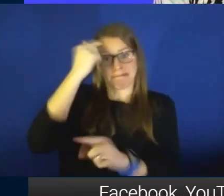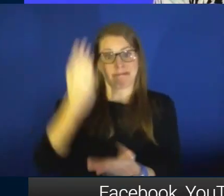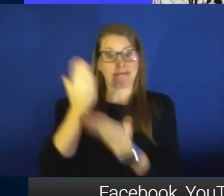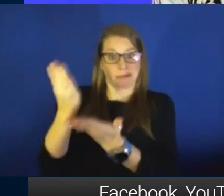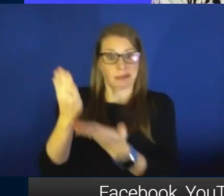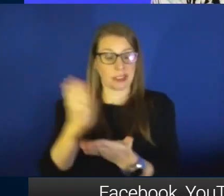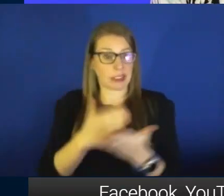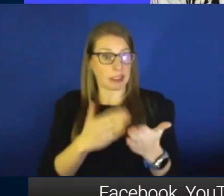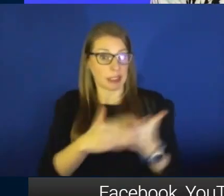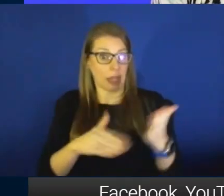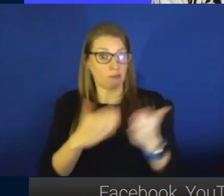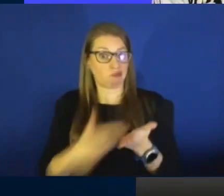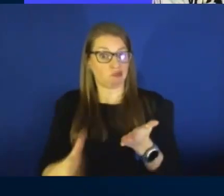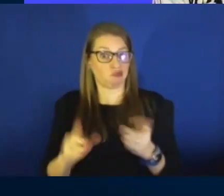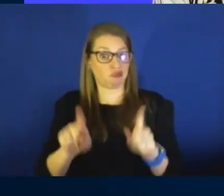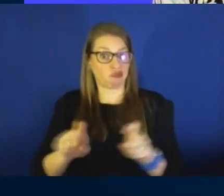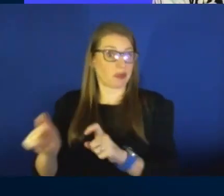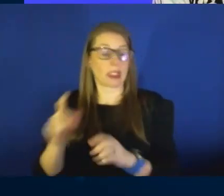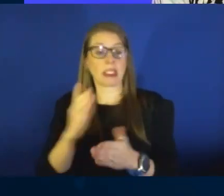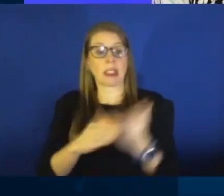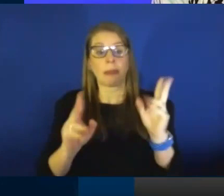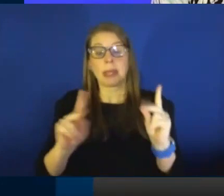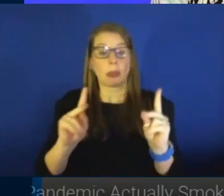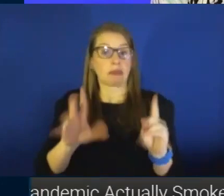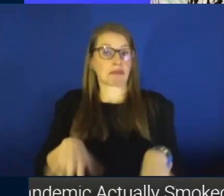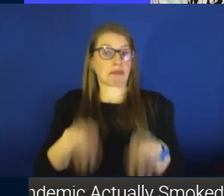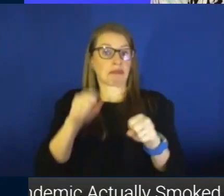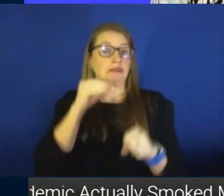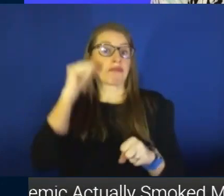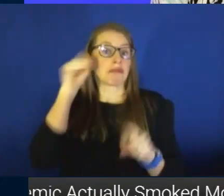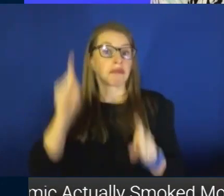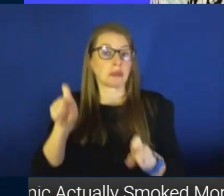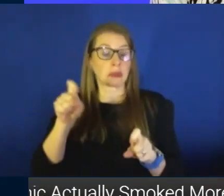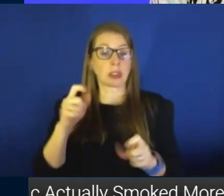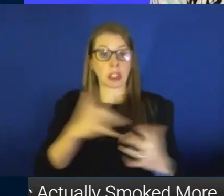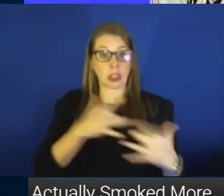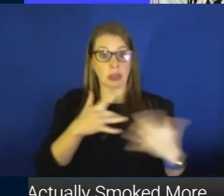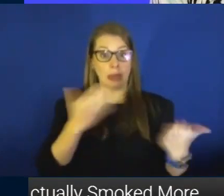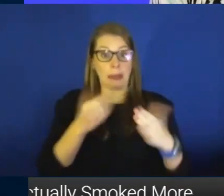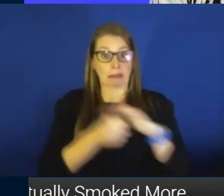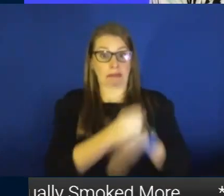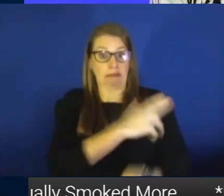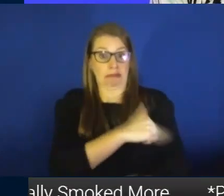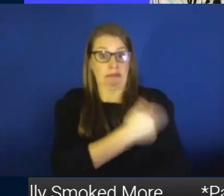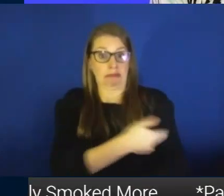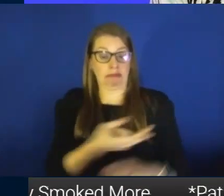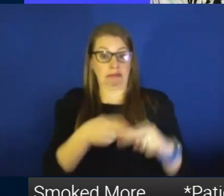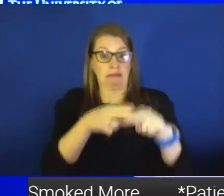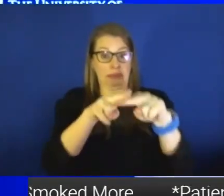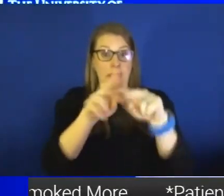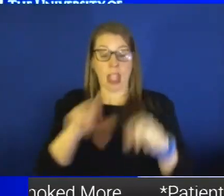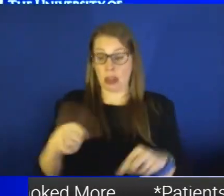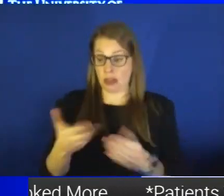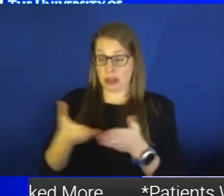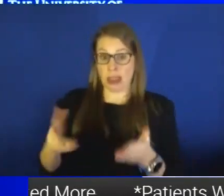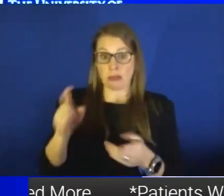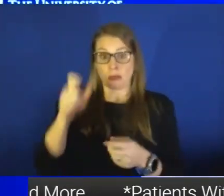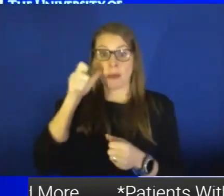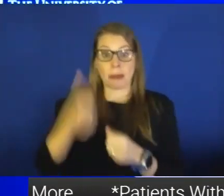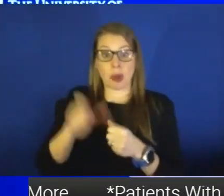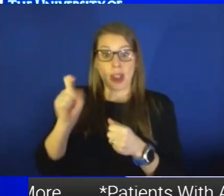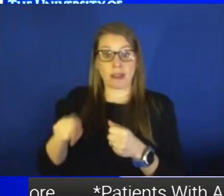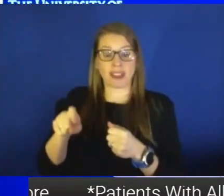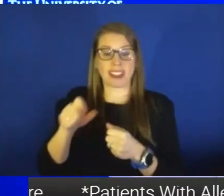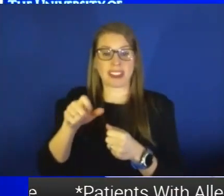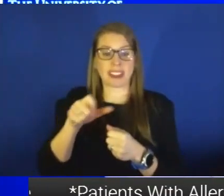Some people may be doing home testing. We also have the concern that maybe it's hospitalizations going up. But I think the other thing that we have to remember here is it's not black